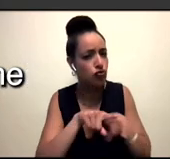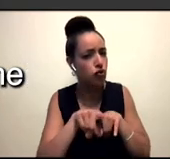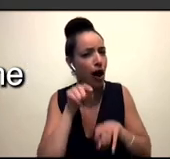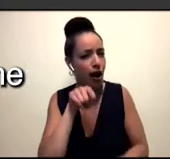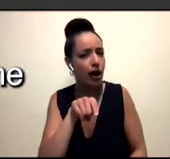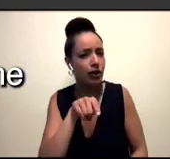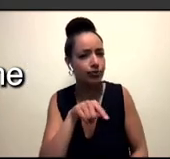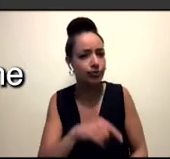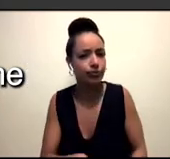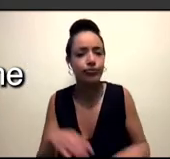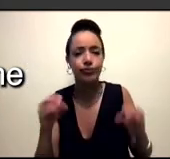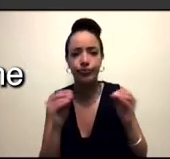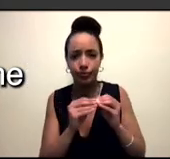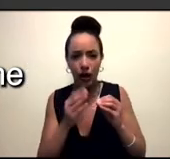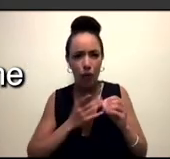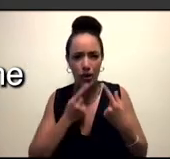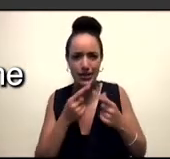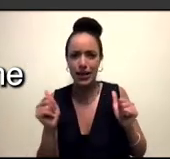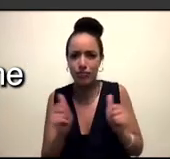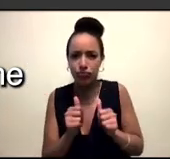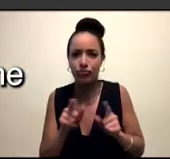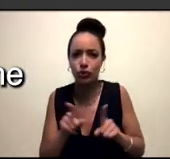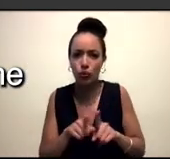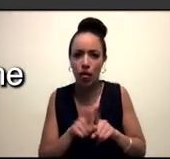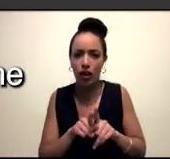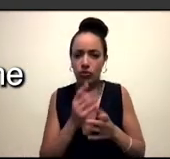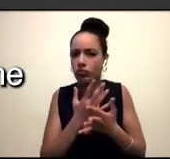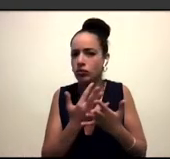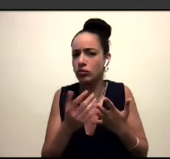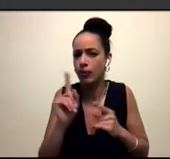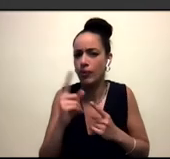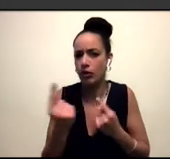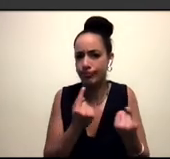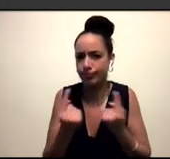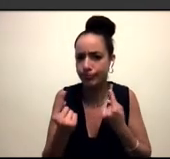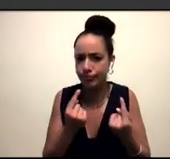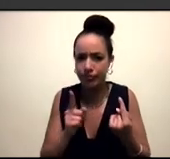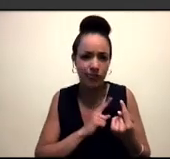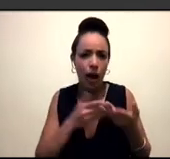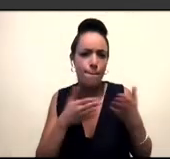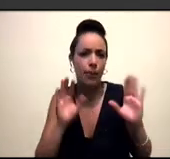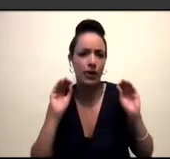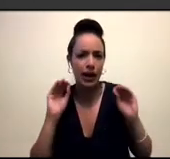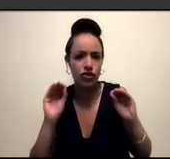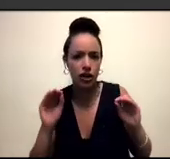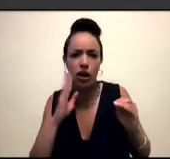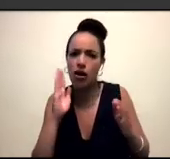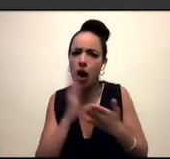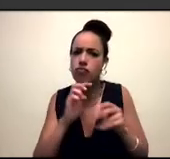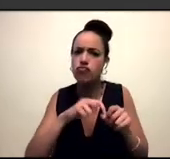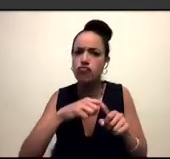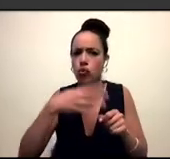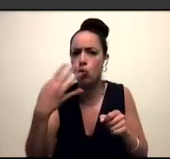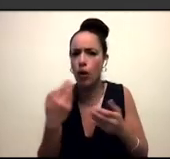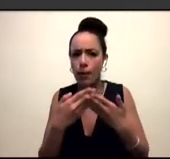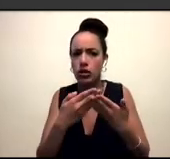I think I just want to say briefly too, I find so many people come to me because, you know, I'm like a public educator. I'm a queer Muslim and like highly